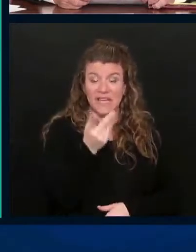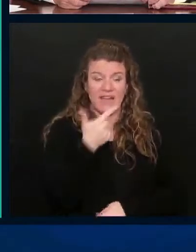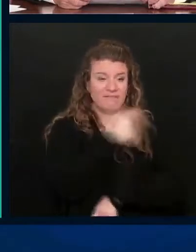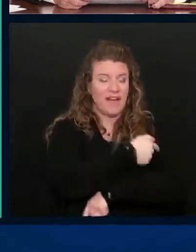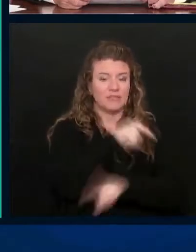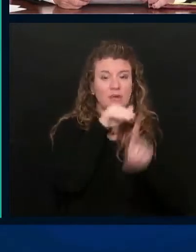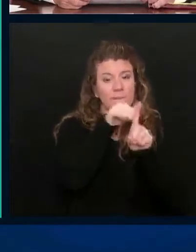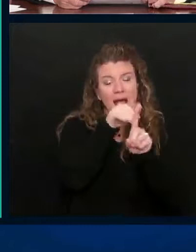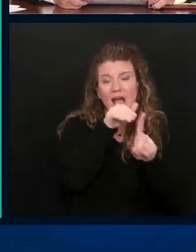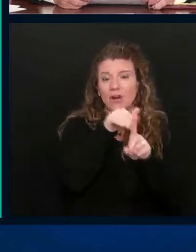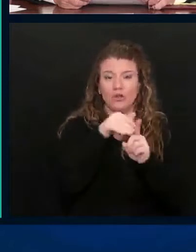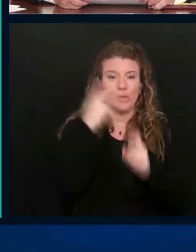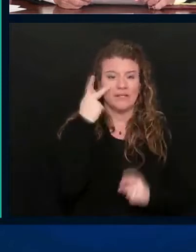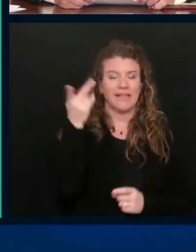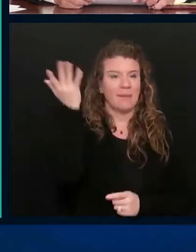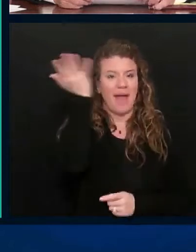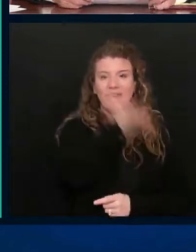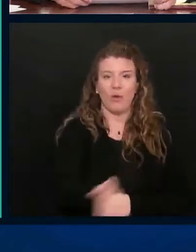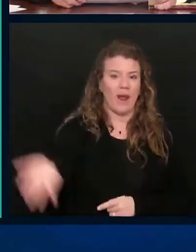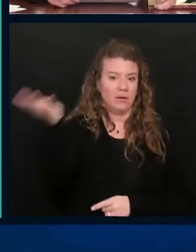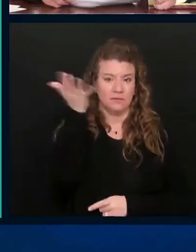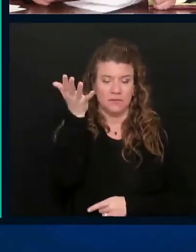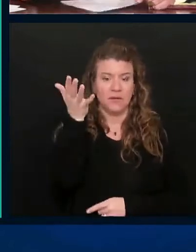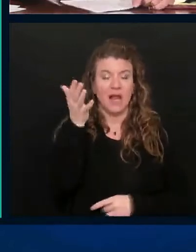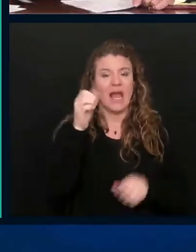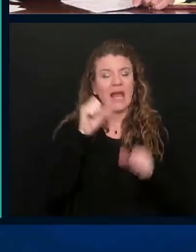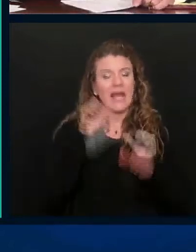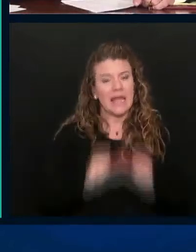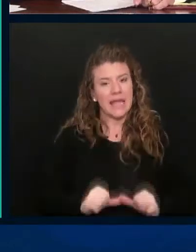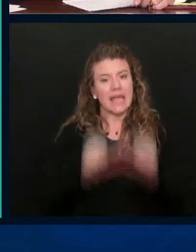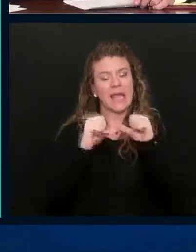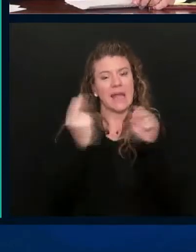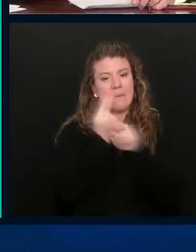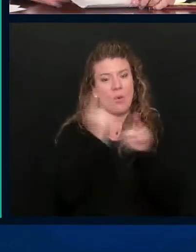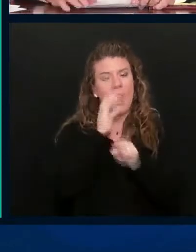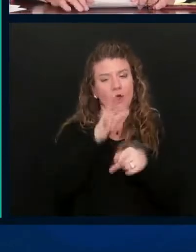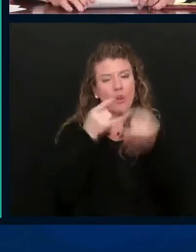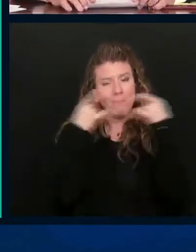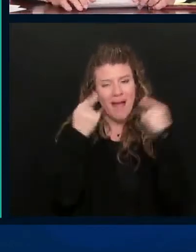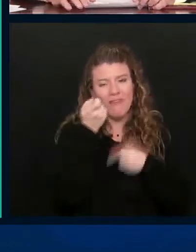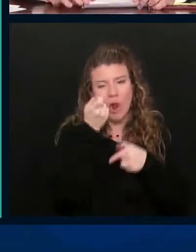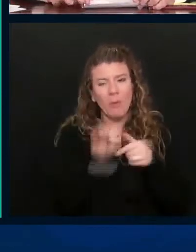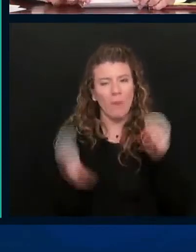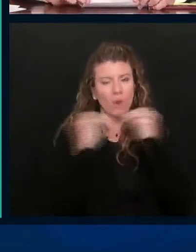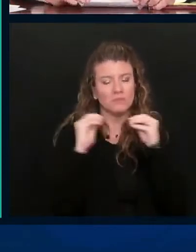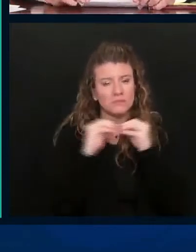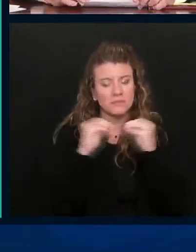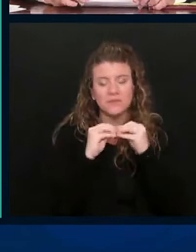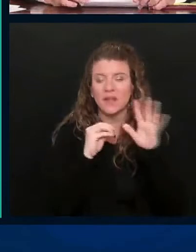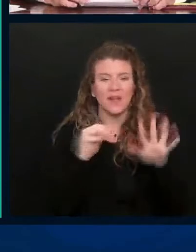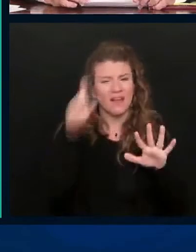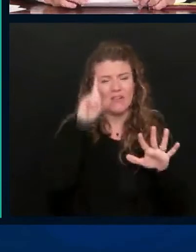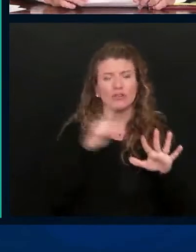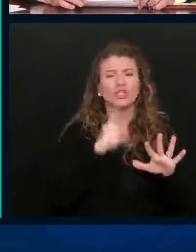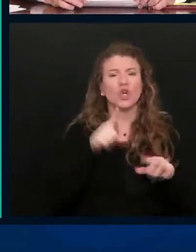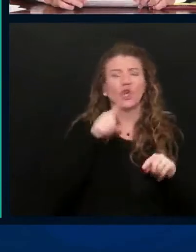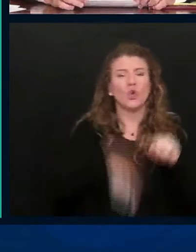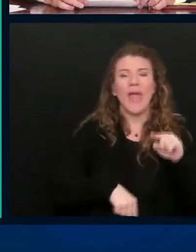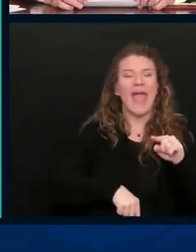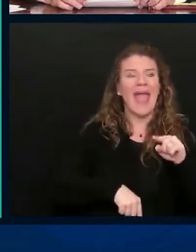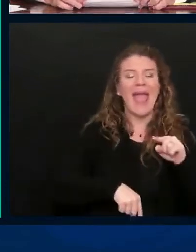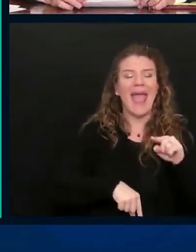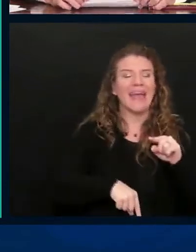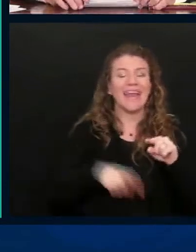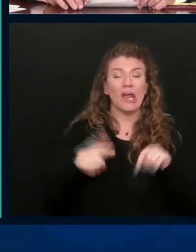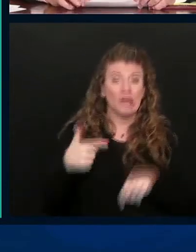reminders all over the place and everything. Keep wearing your mask for a little bit longer. Absolutely, can't get, you can't grow